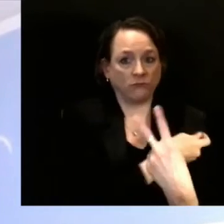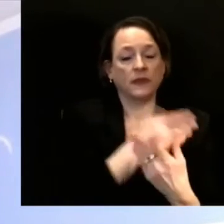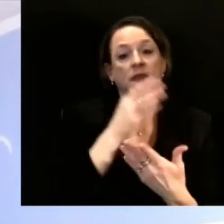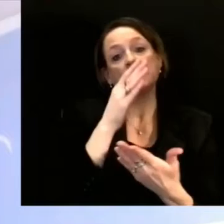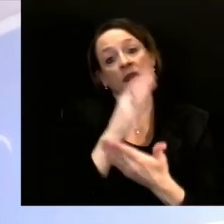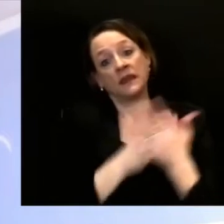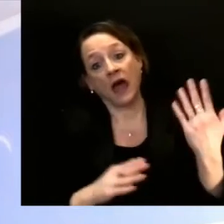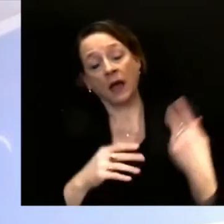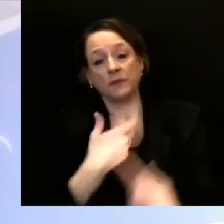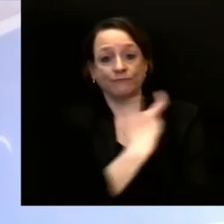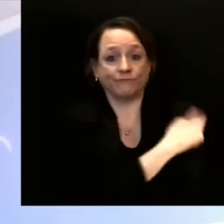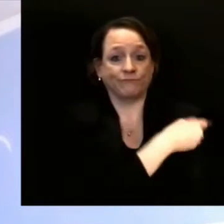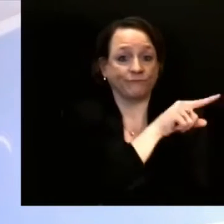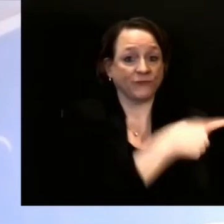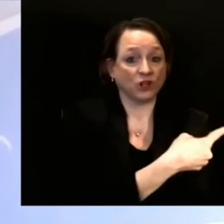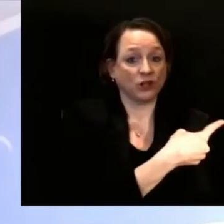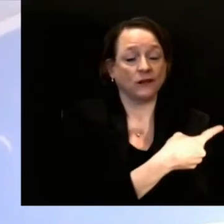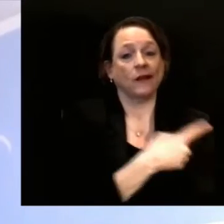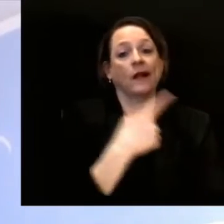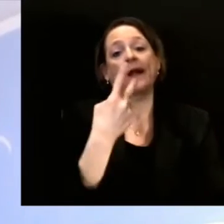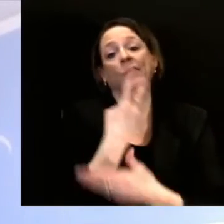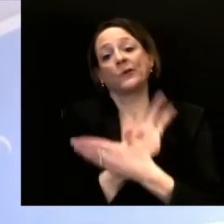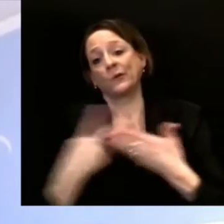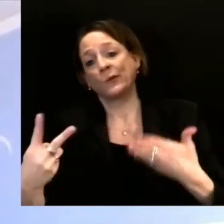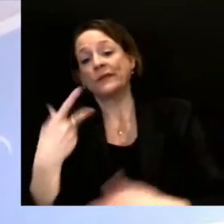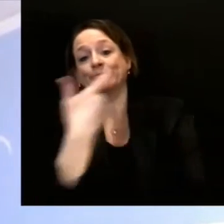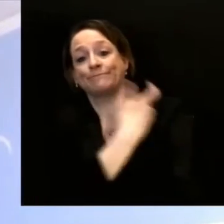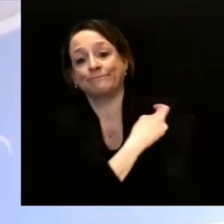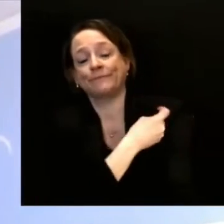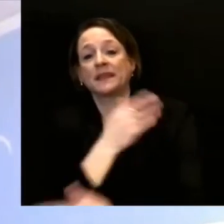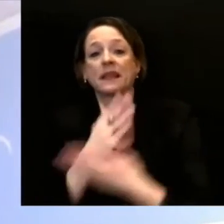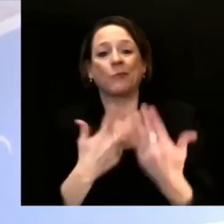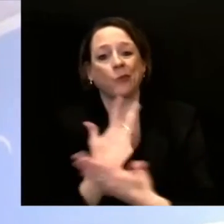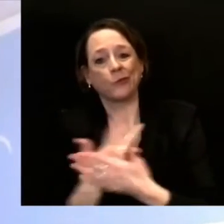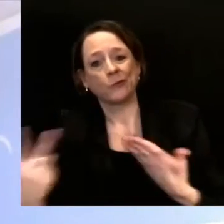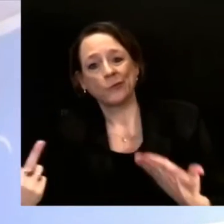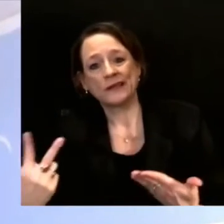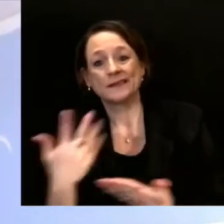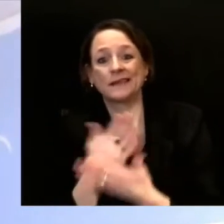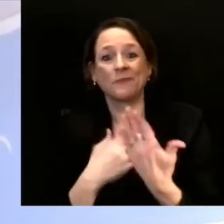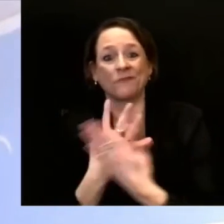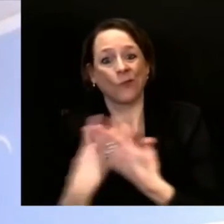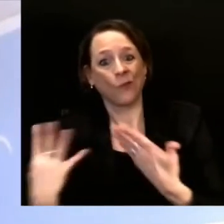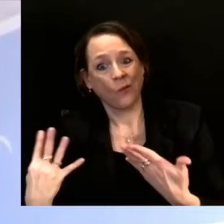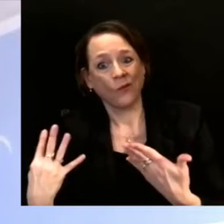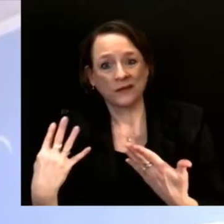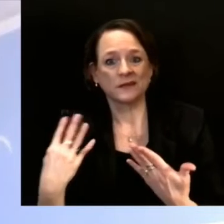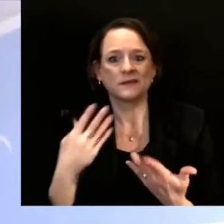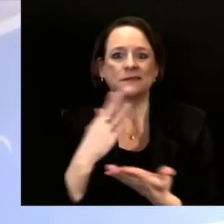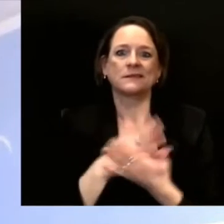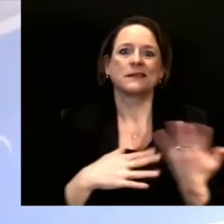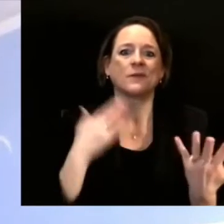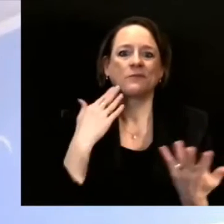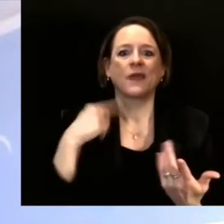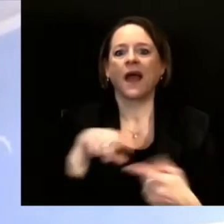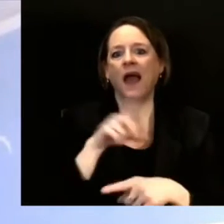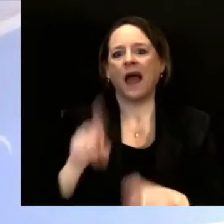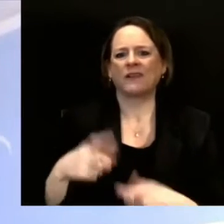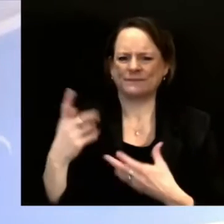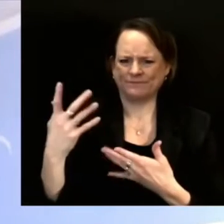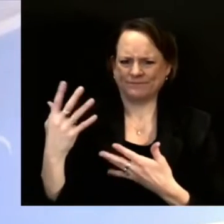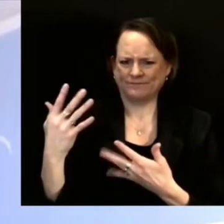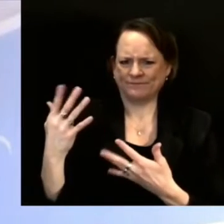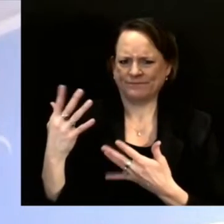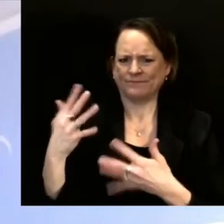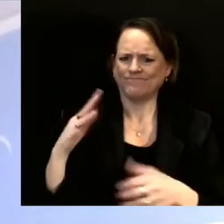weeks after you've received that to get the full benefit of protection normally when we think about vaccines. So I anticipate that we,